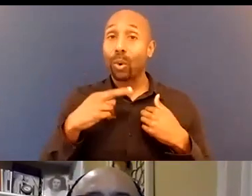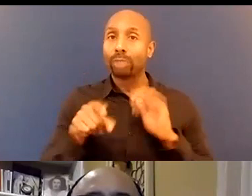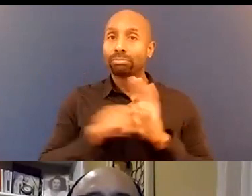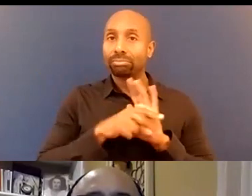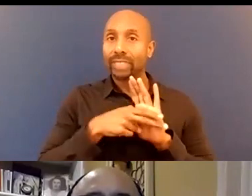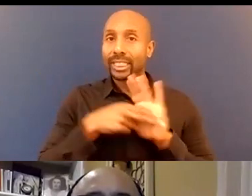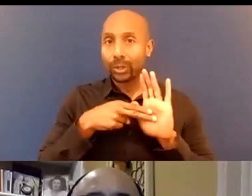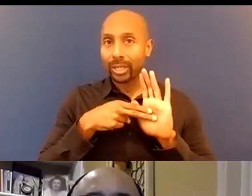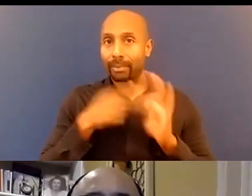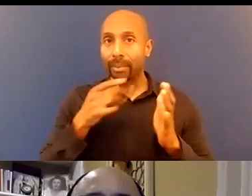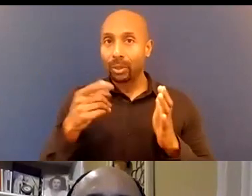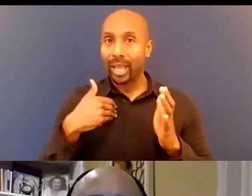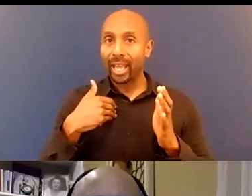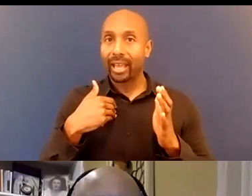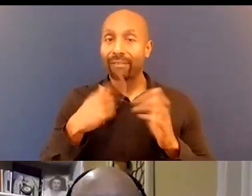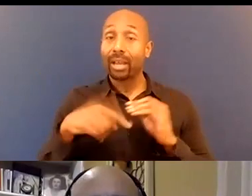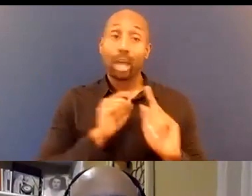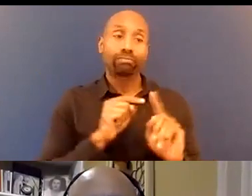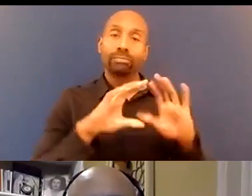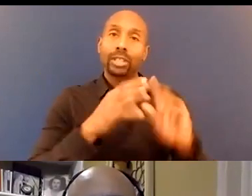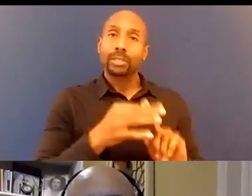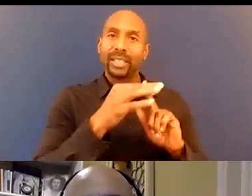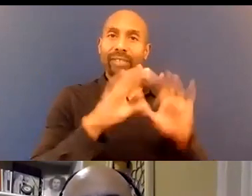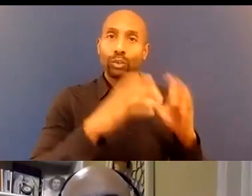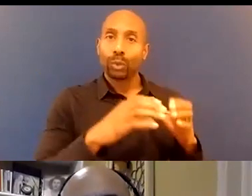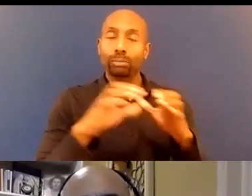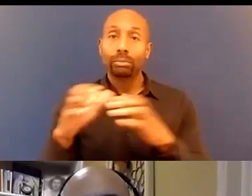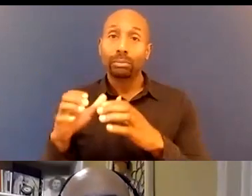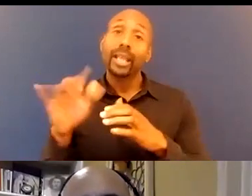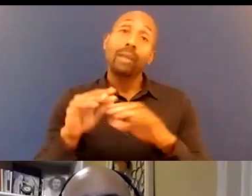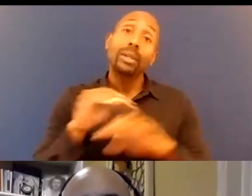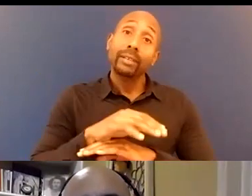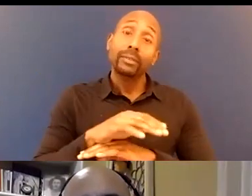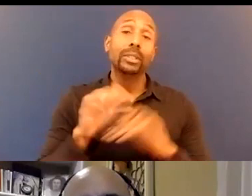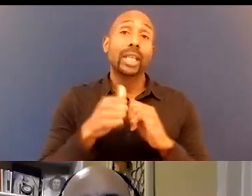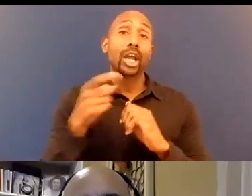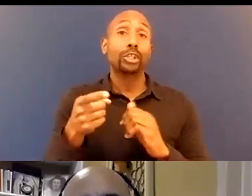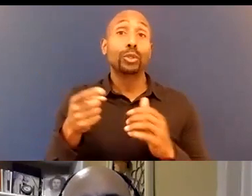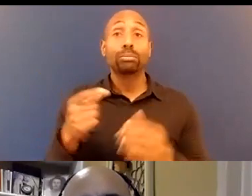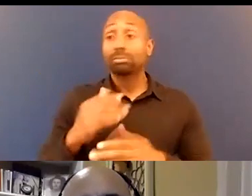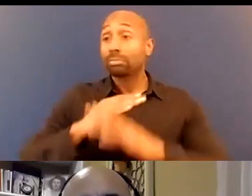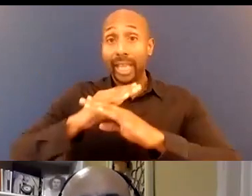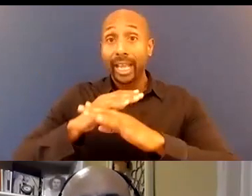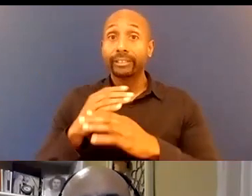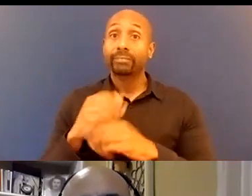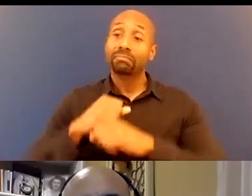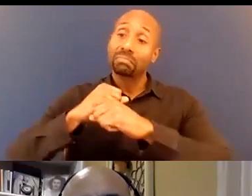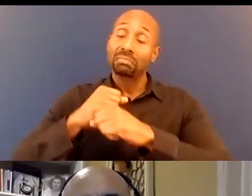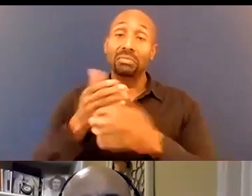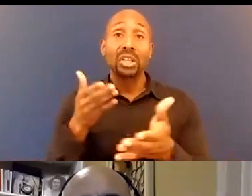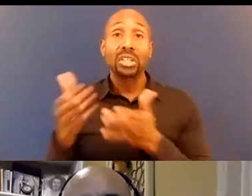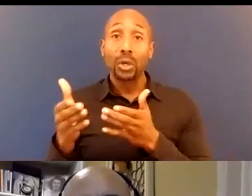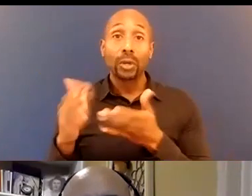also influence how you are able to protect and serve a person or a community or an organization by having predetermined